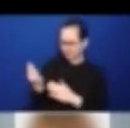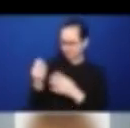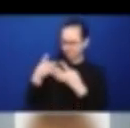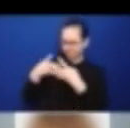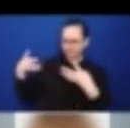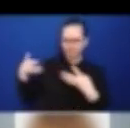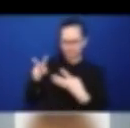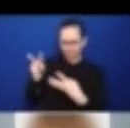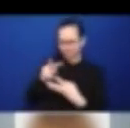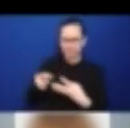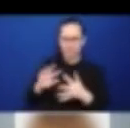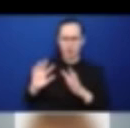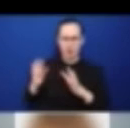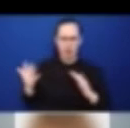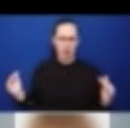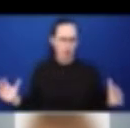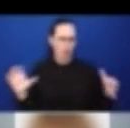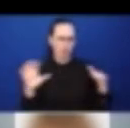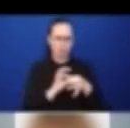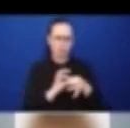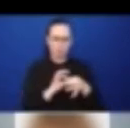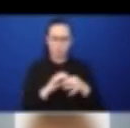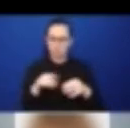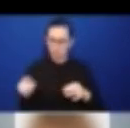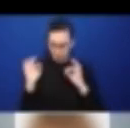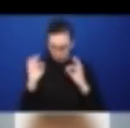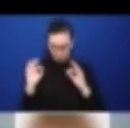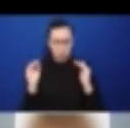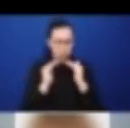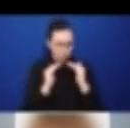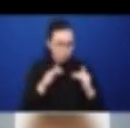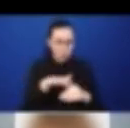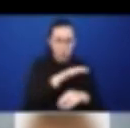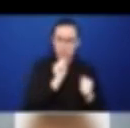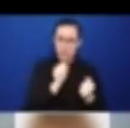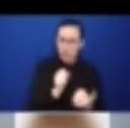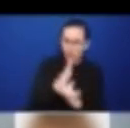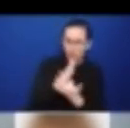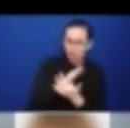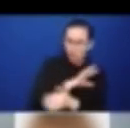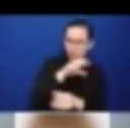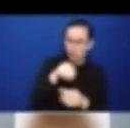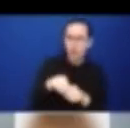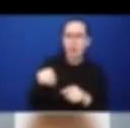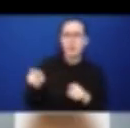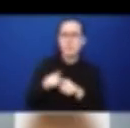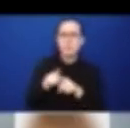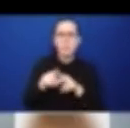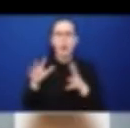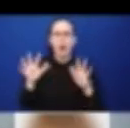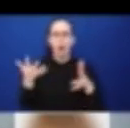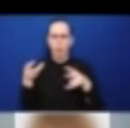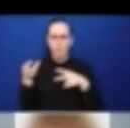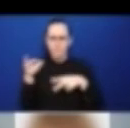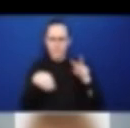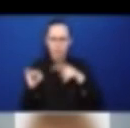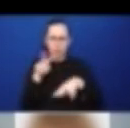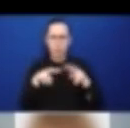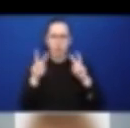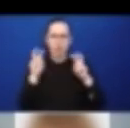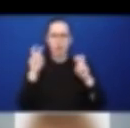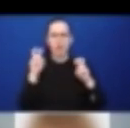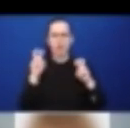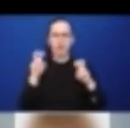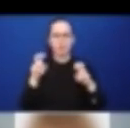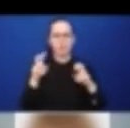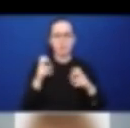particularly, we used the bridge the gap indicators, which were promoted by the Office of the High